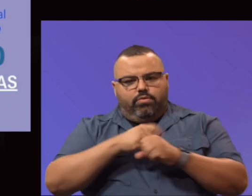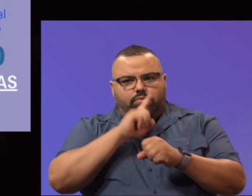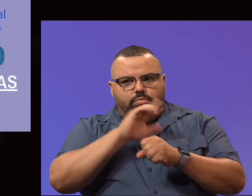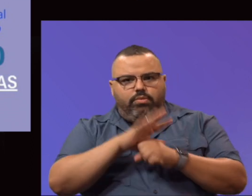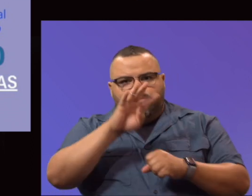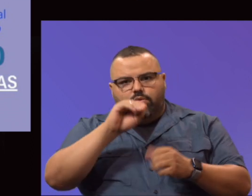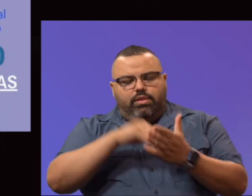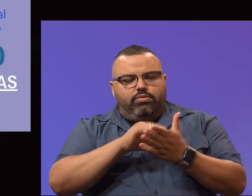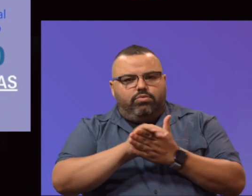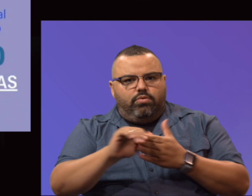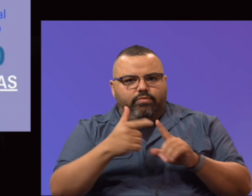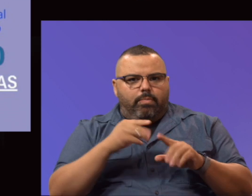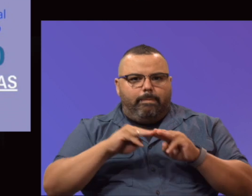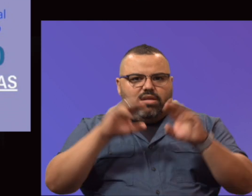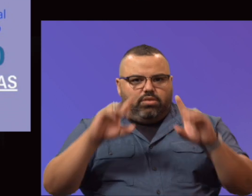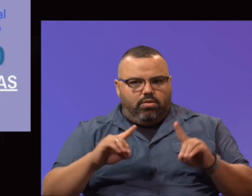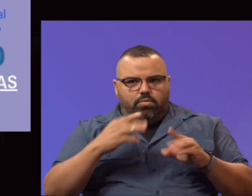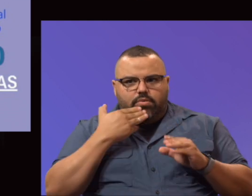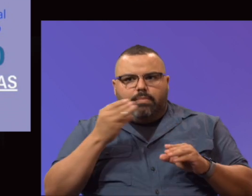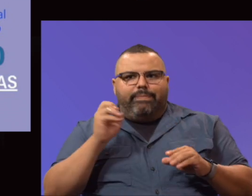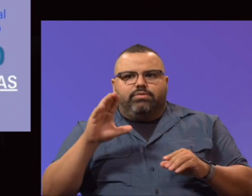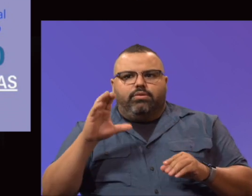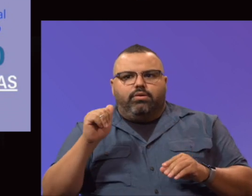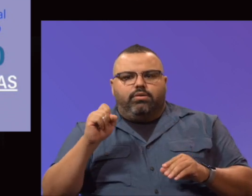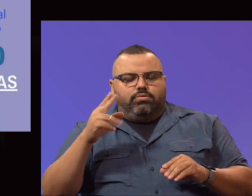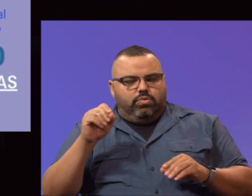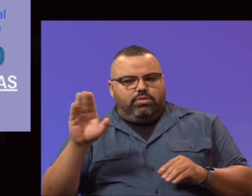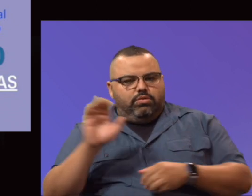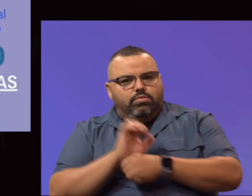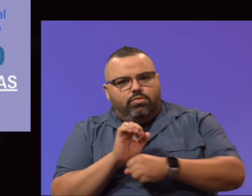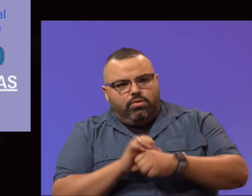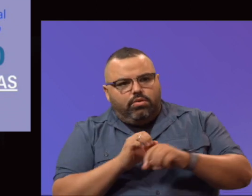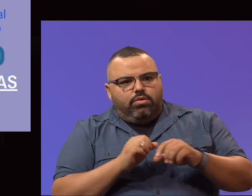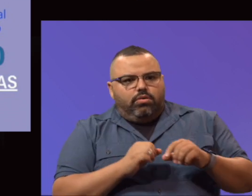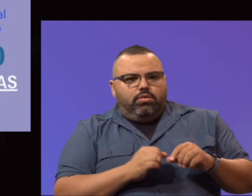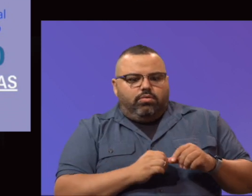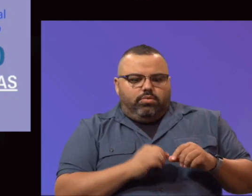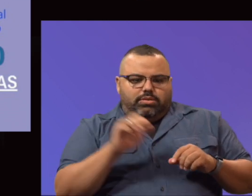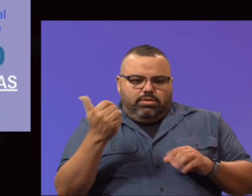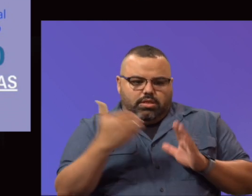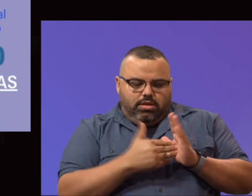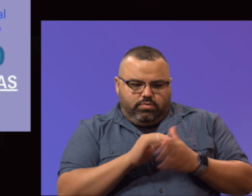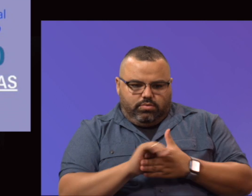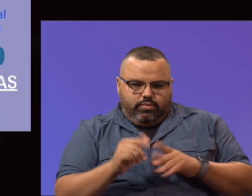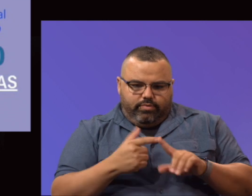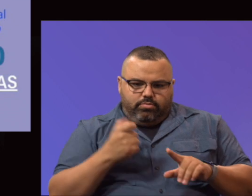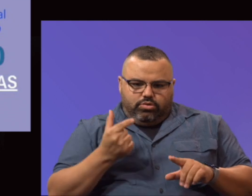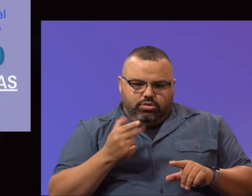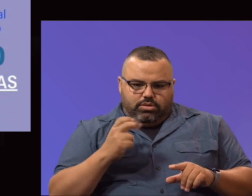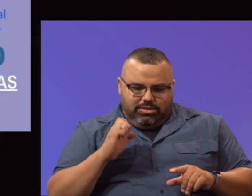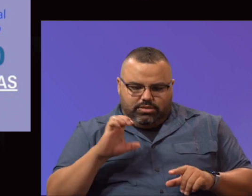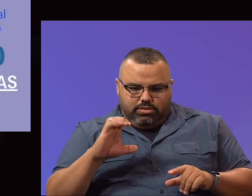With that, $10,000 from GECU and general student scholarships, $5,000 from BBVA Compass